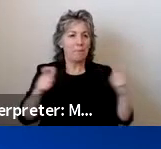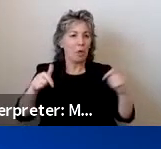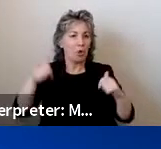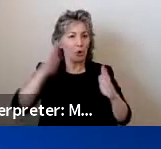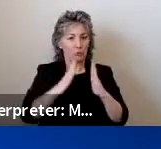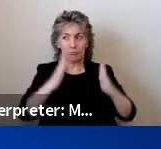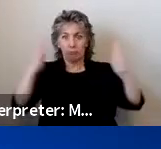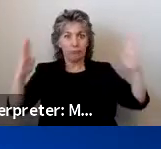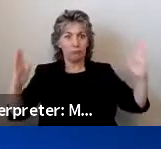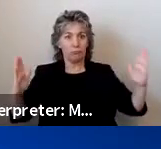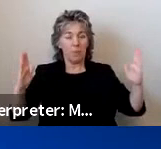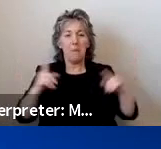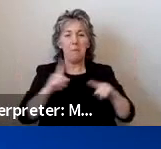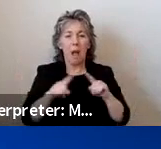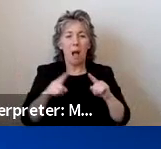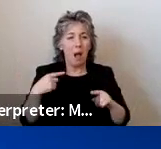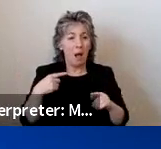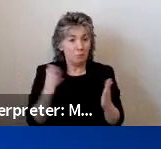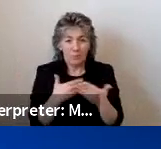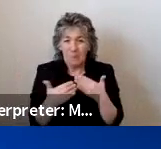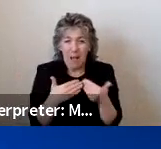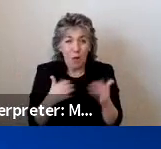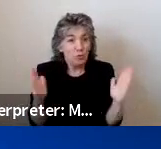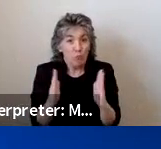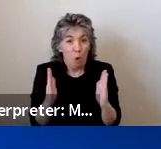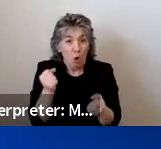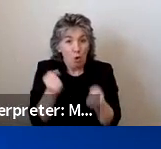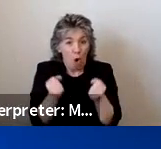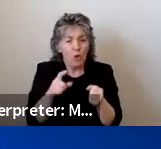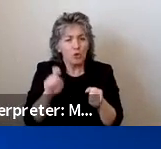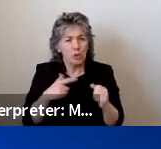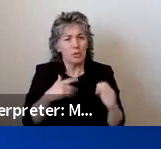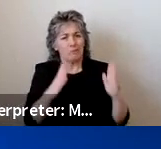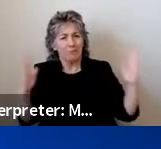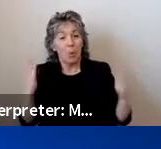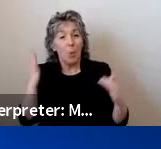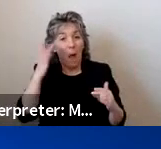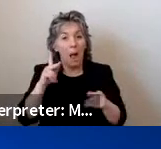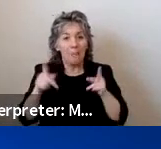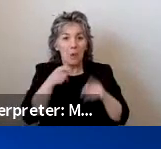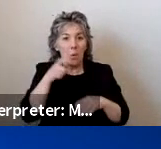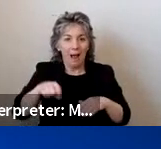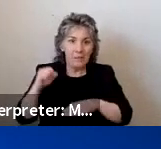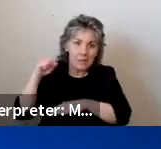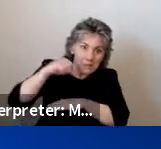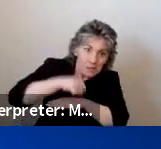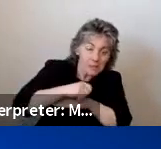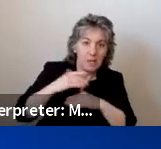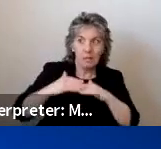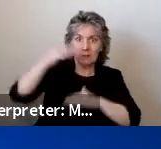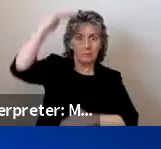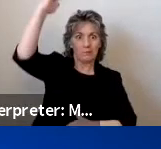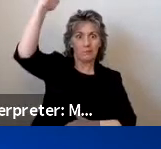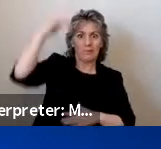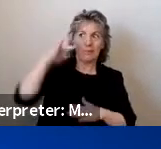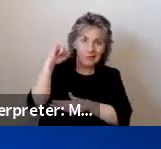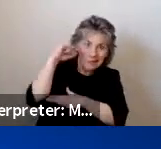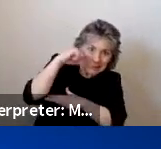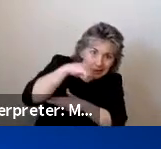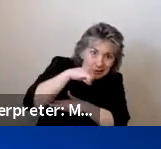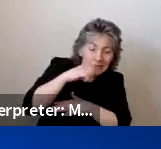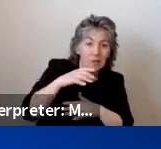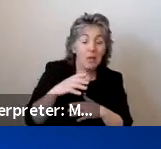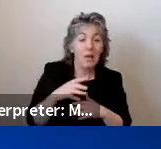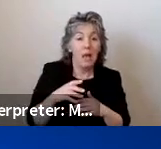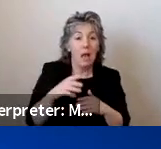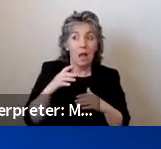sufficient vertical clearance even in smaller vehicles so that people do not have to bend or stoop to enter, which can be challenging for many people, especially as